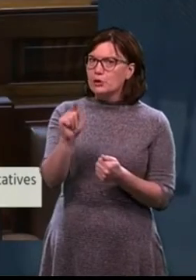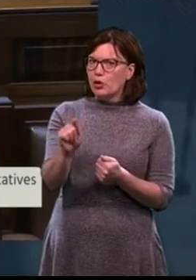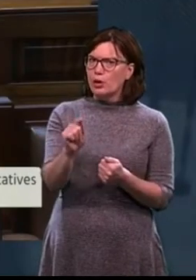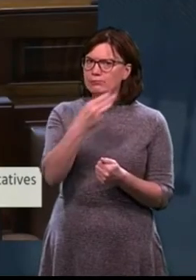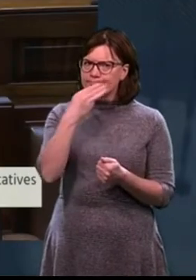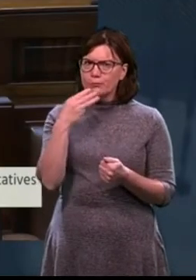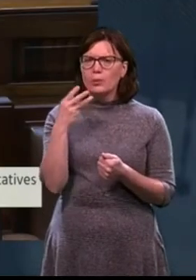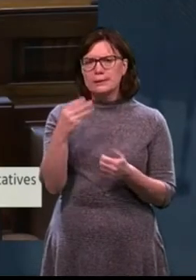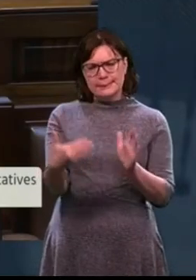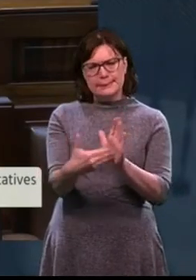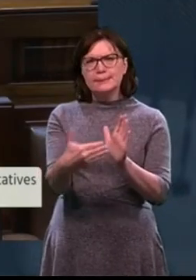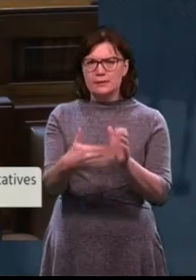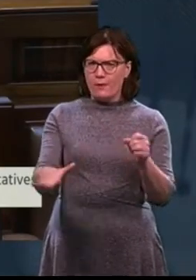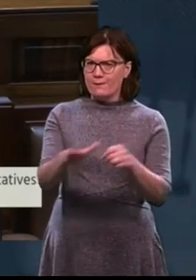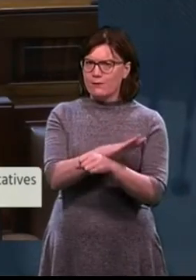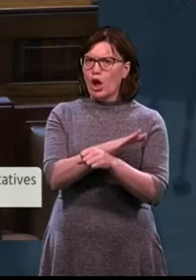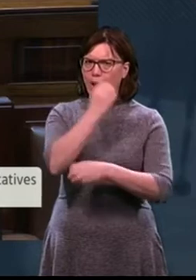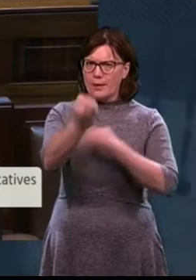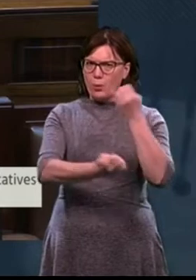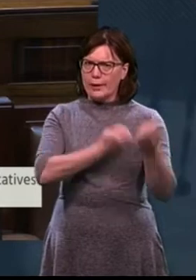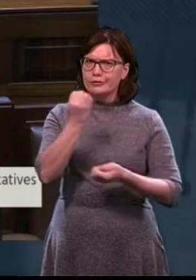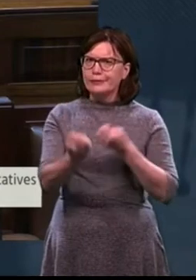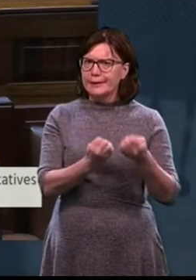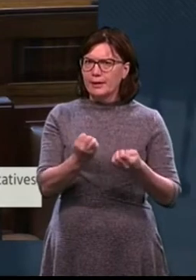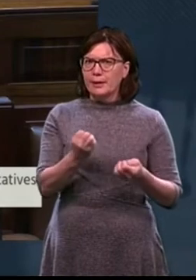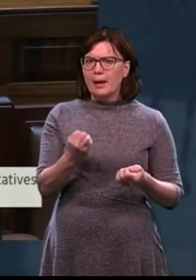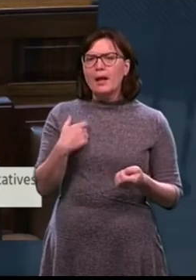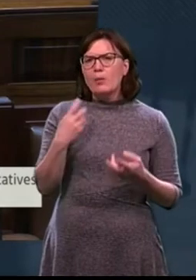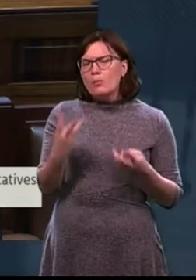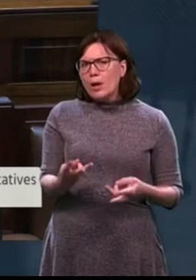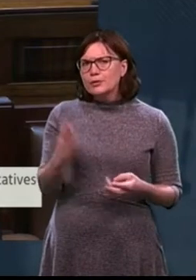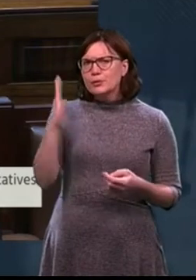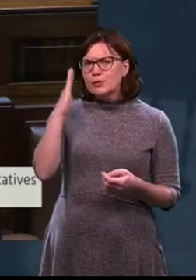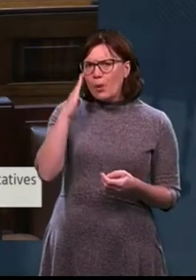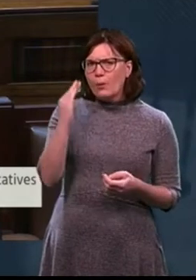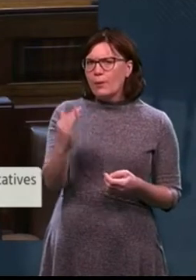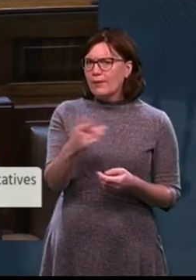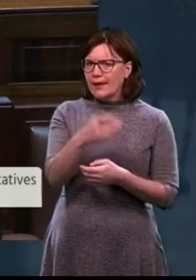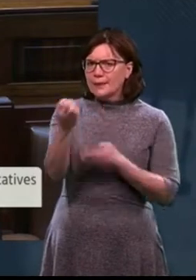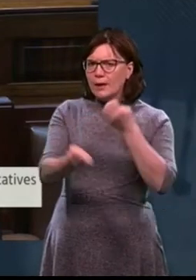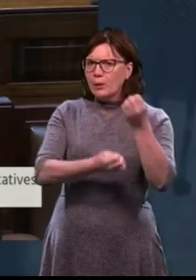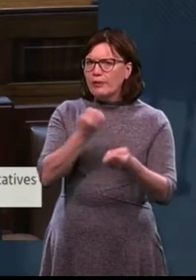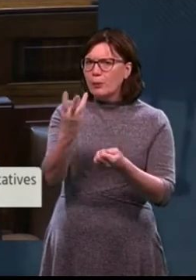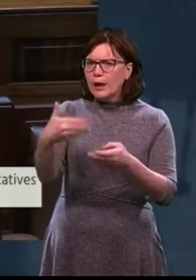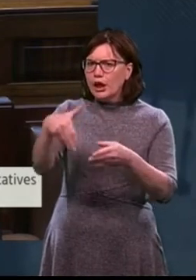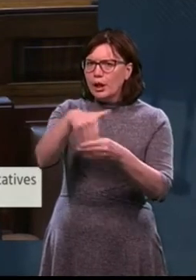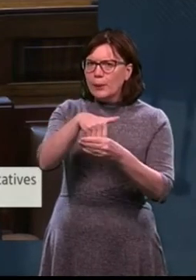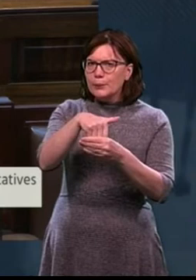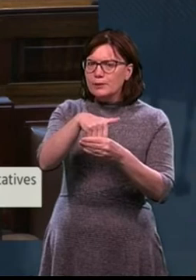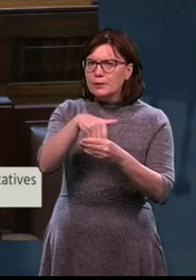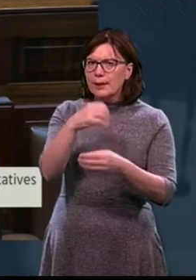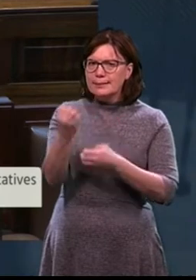And I want to ask you to confirm that that wider inquiry will also include an examination